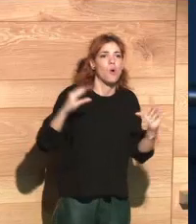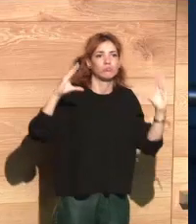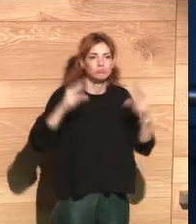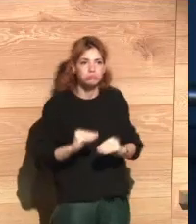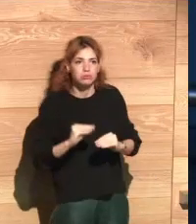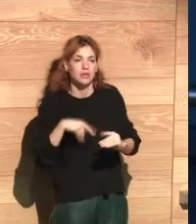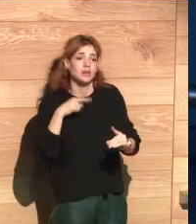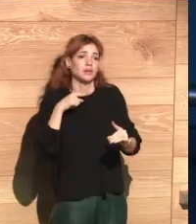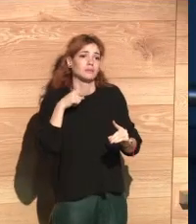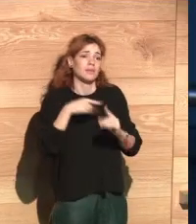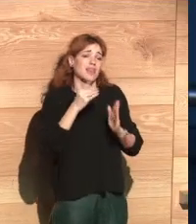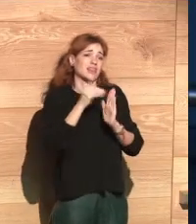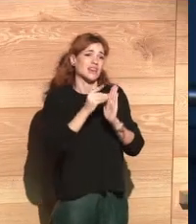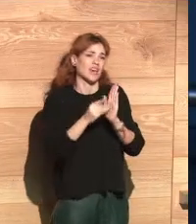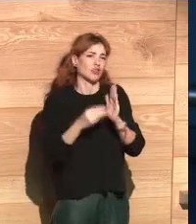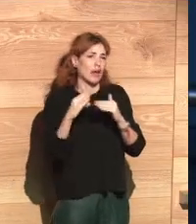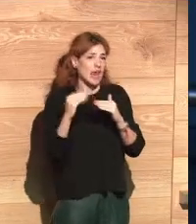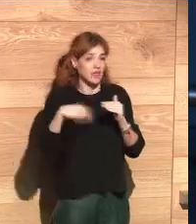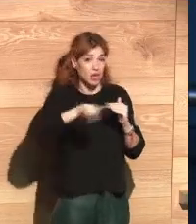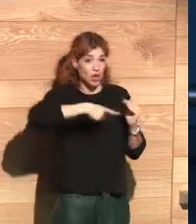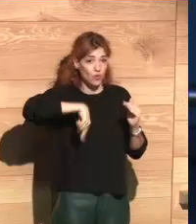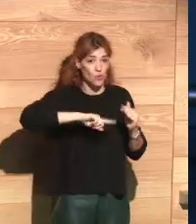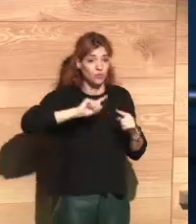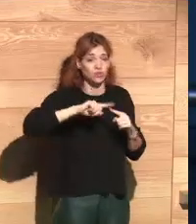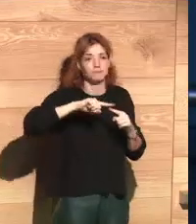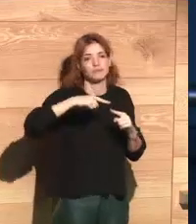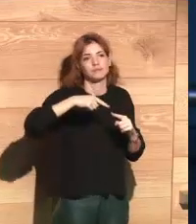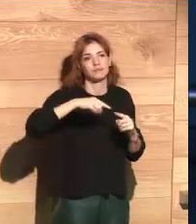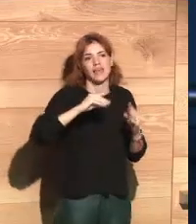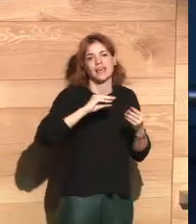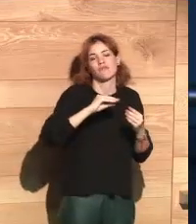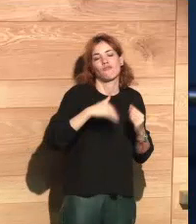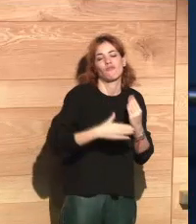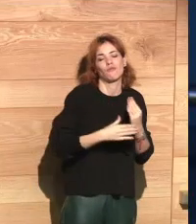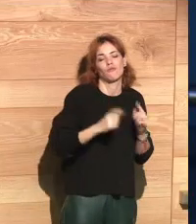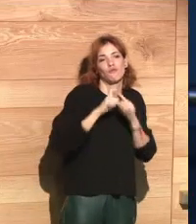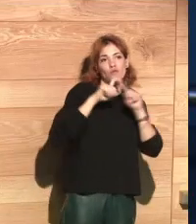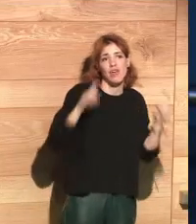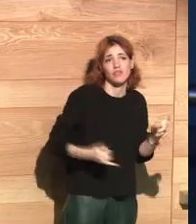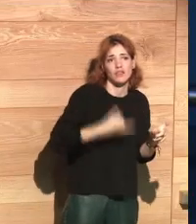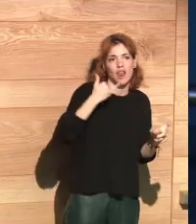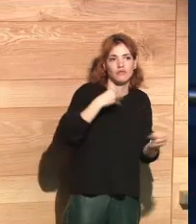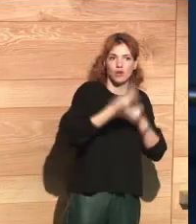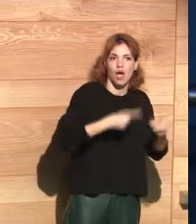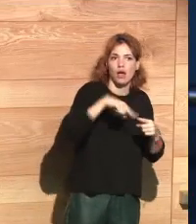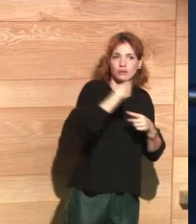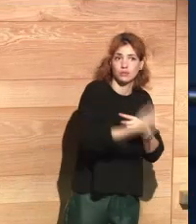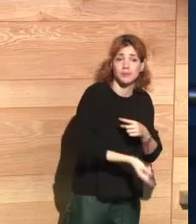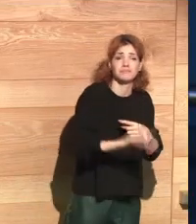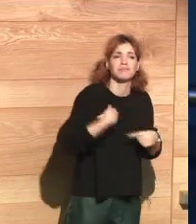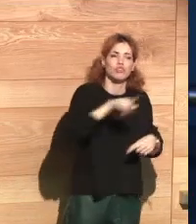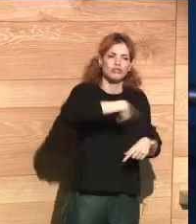users to activate or deactivate the different levels of permits